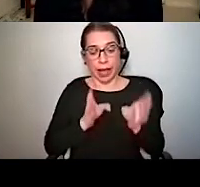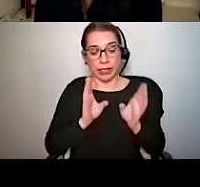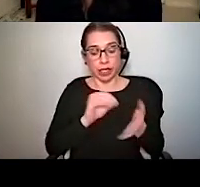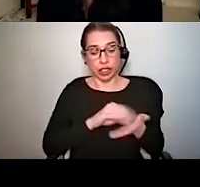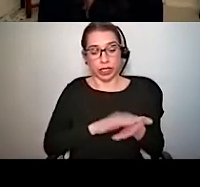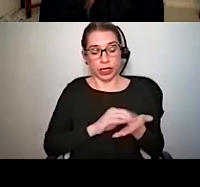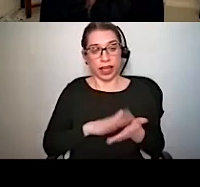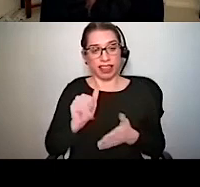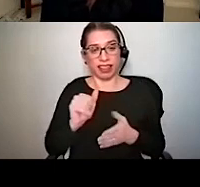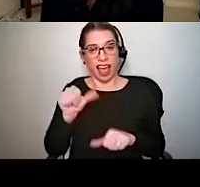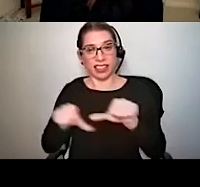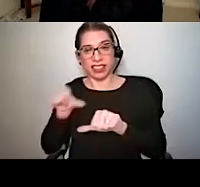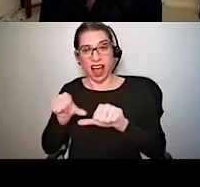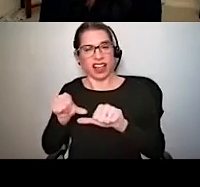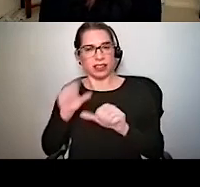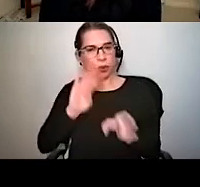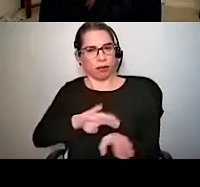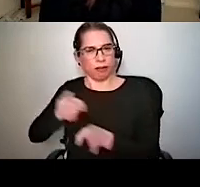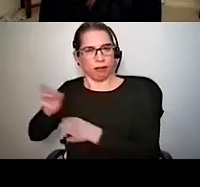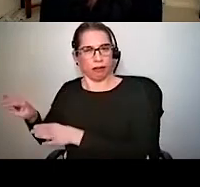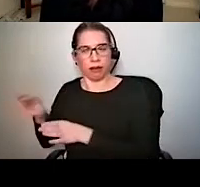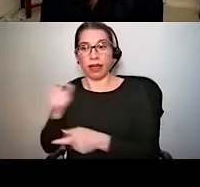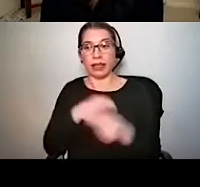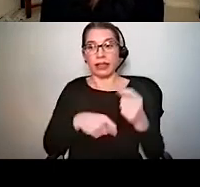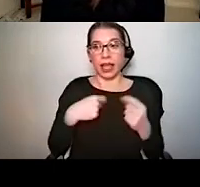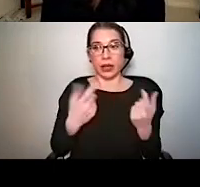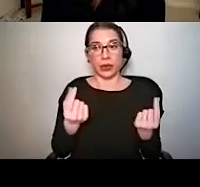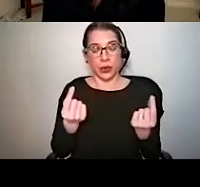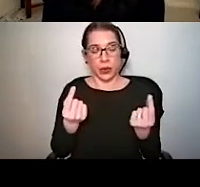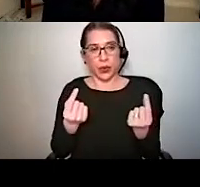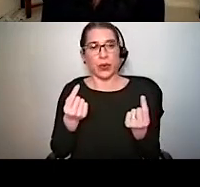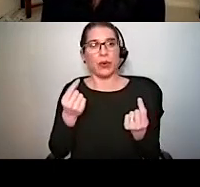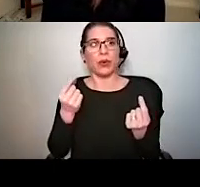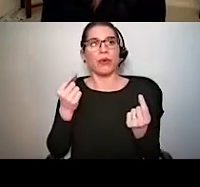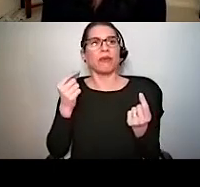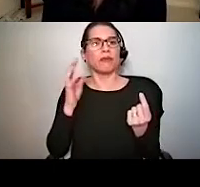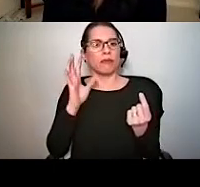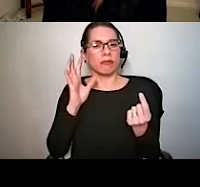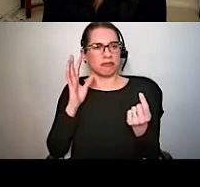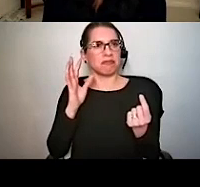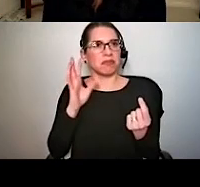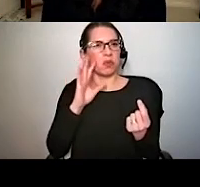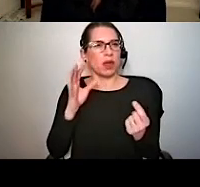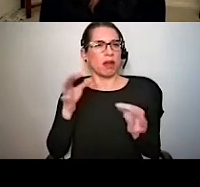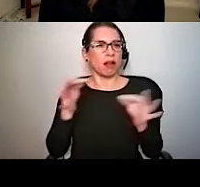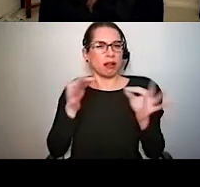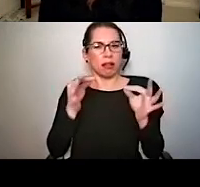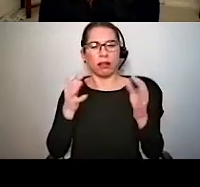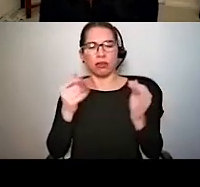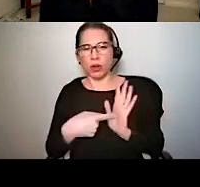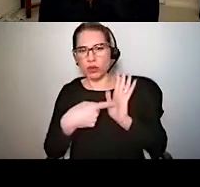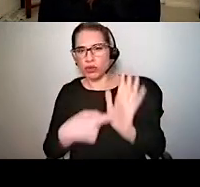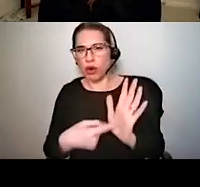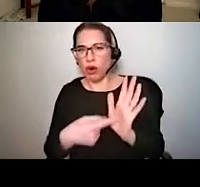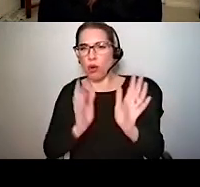take you on a tour through the fascinating and overlooked task constantly performed by our brains. And